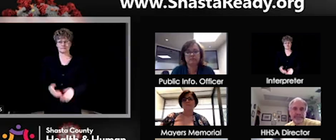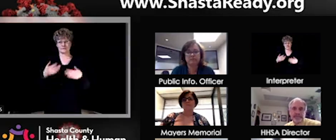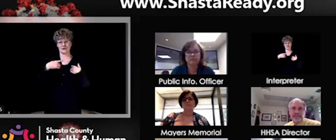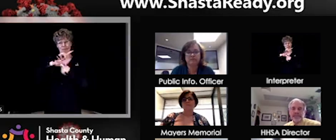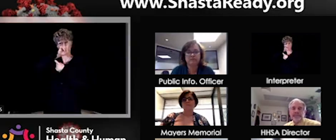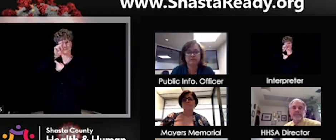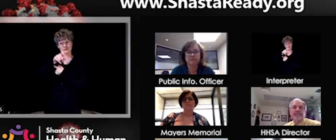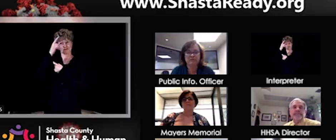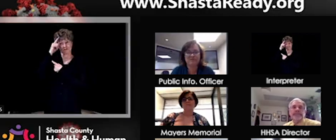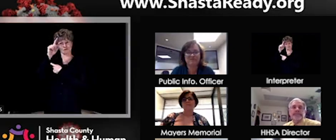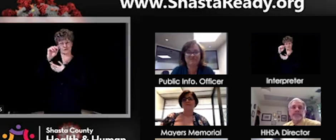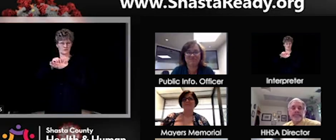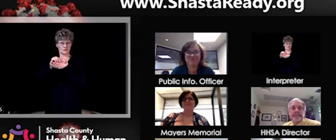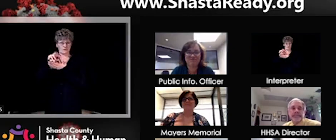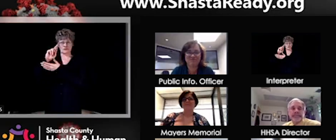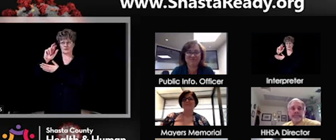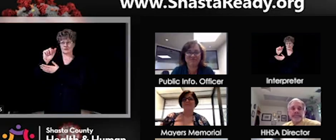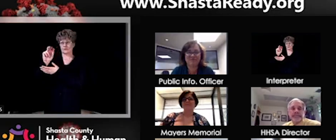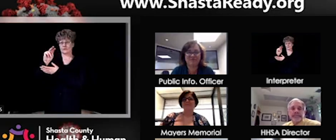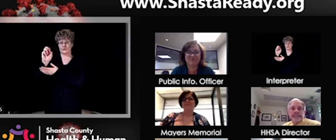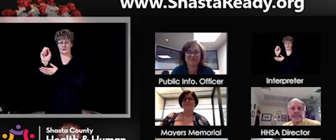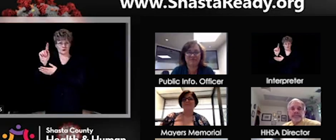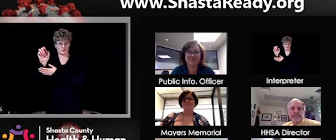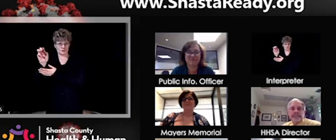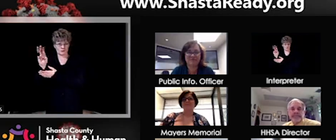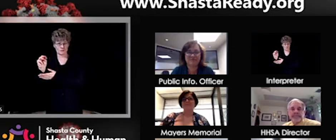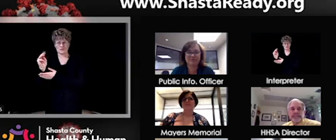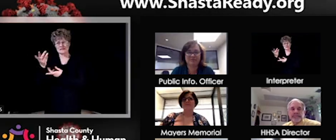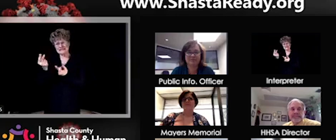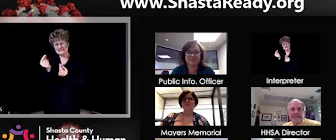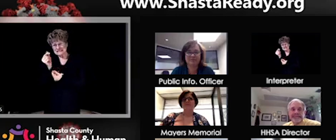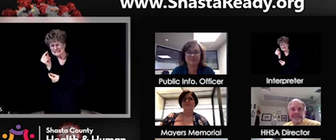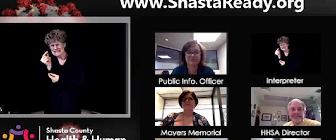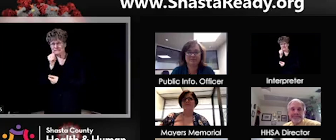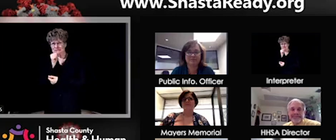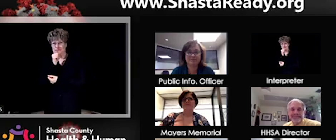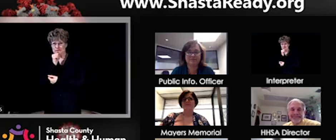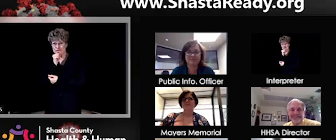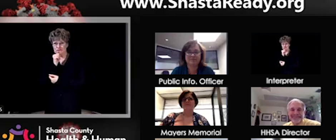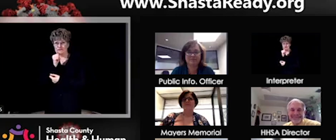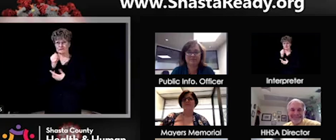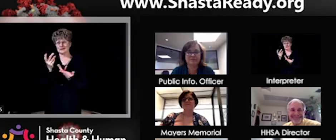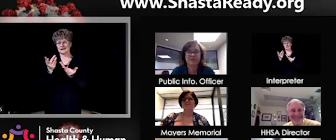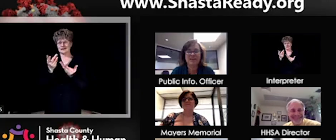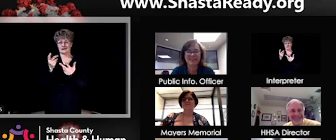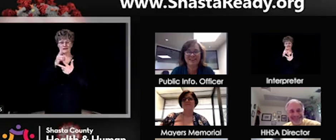nature. Um, how soon do you think we can get to phase three? Like, I really need a haircut.